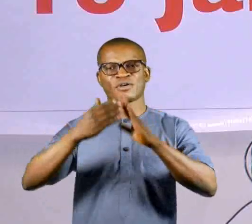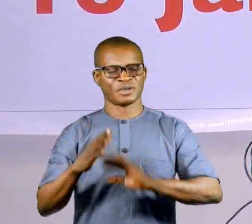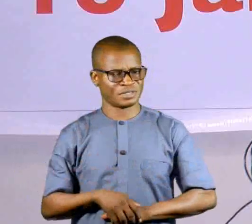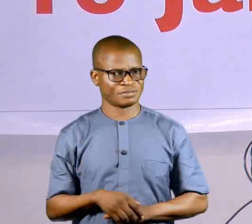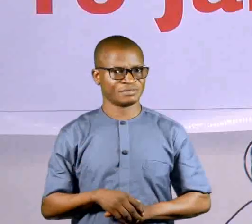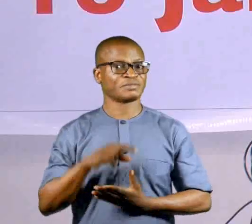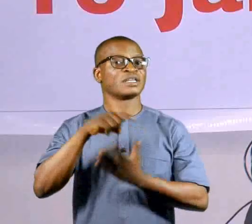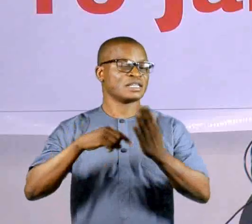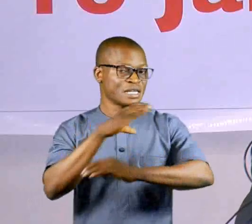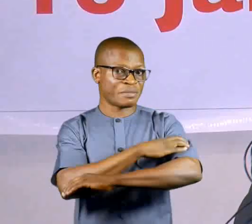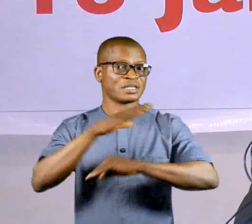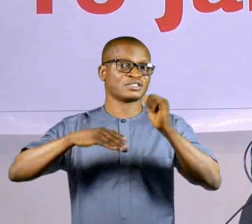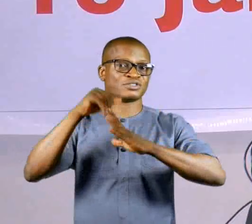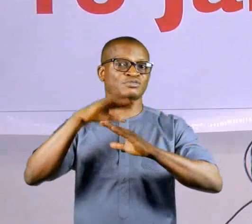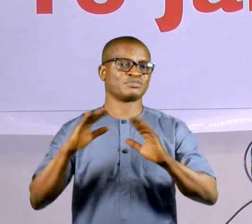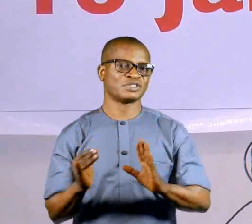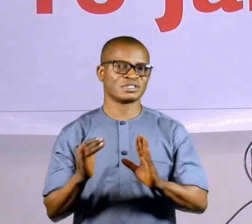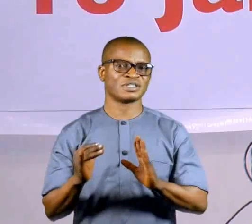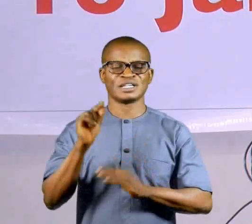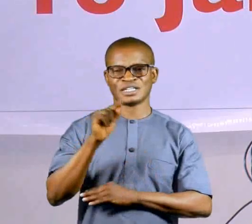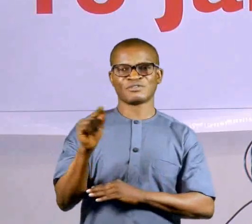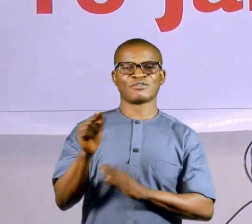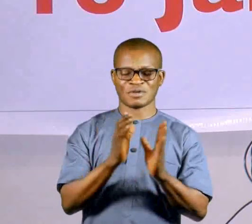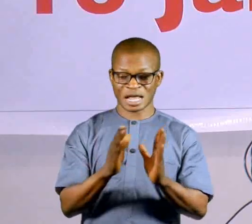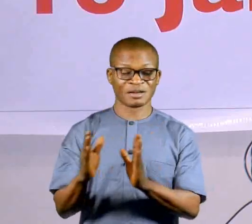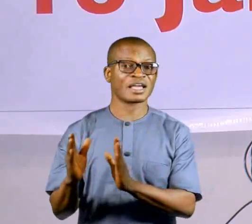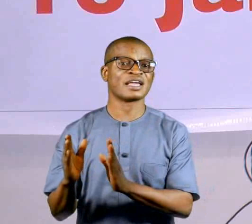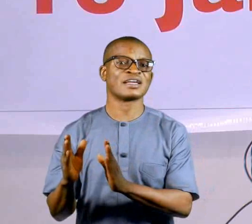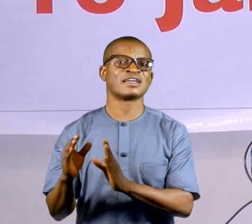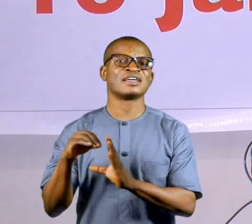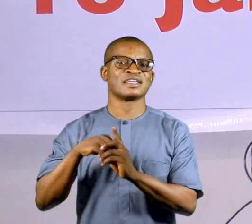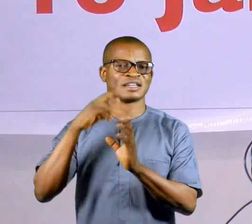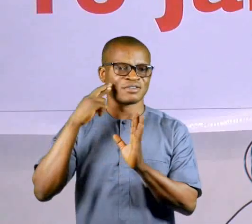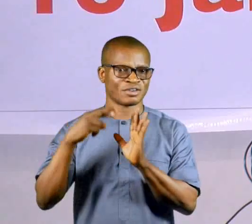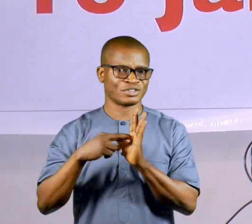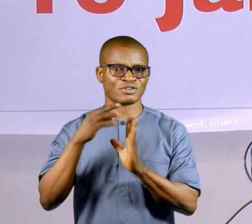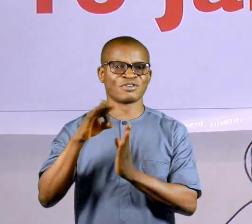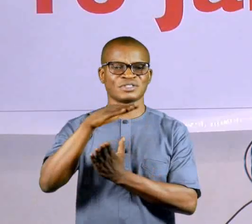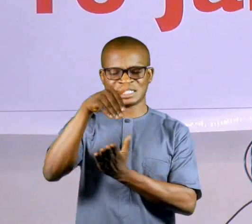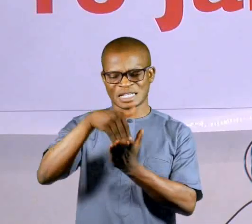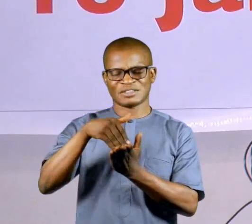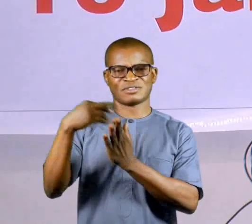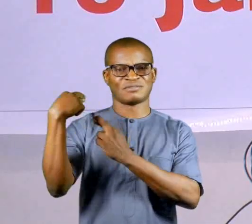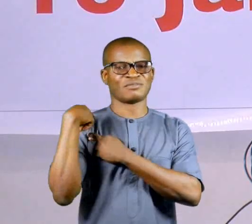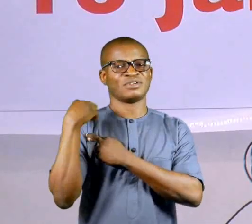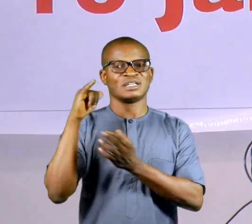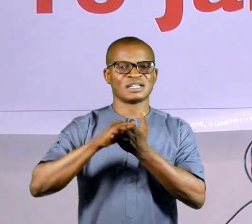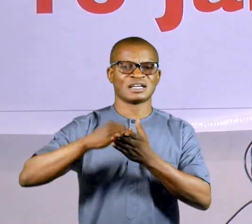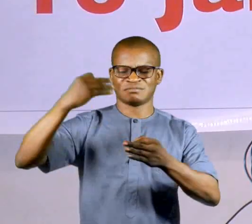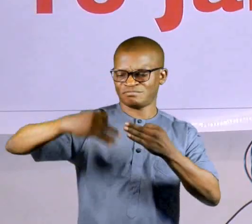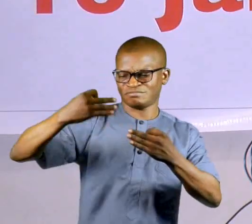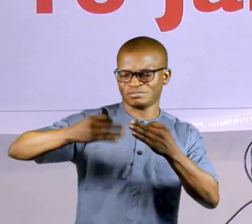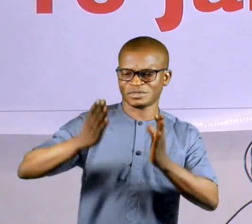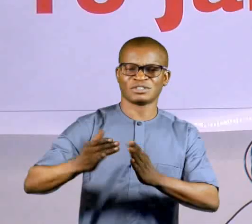This capacity building program is therefore organized in the cognition of the central role that the judiciary plays